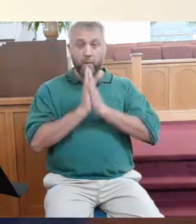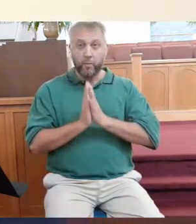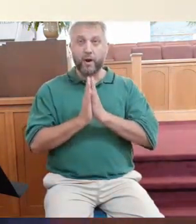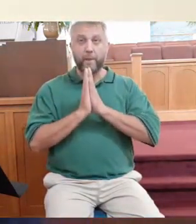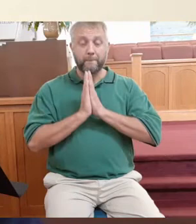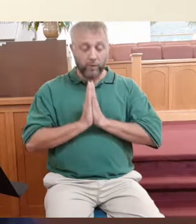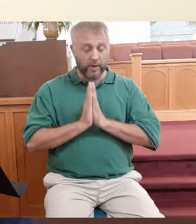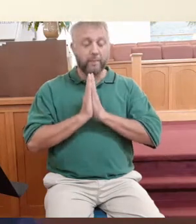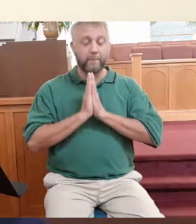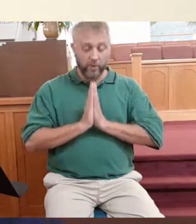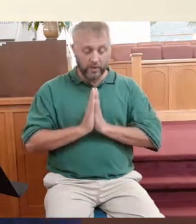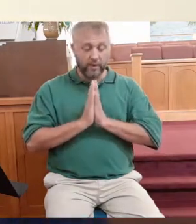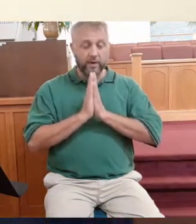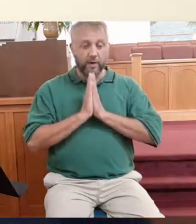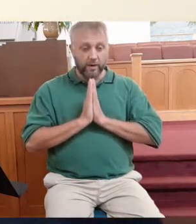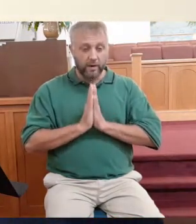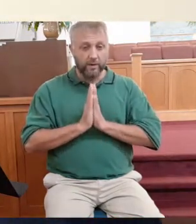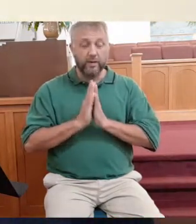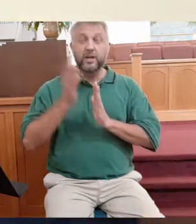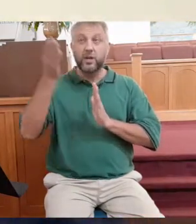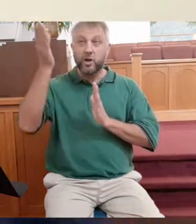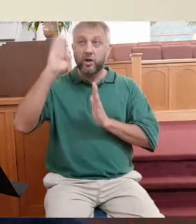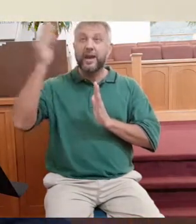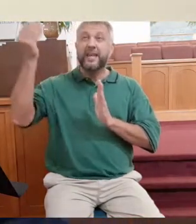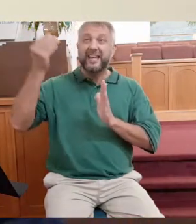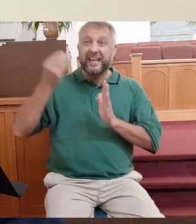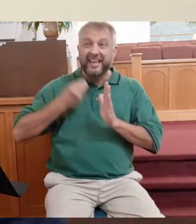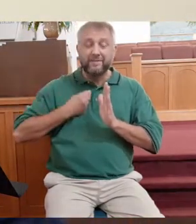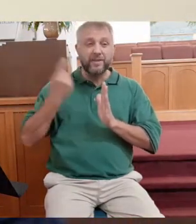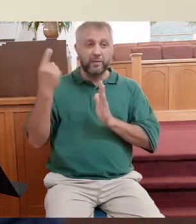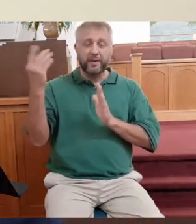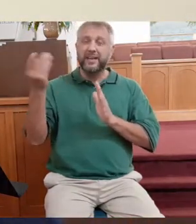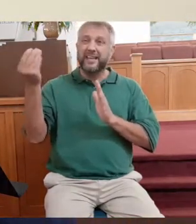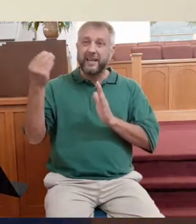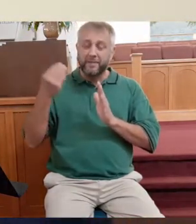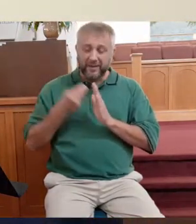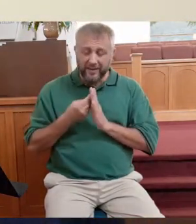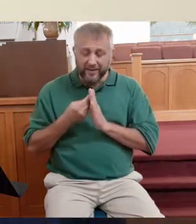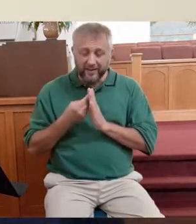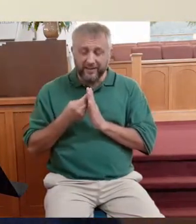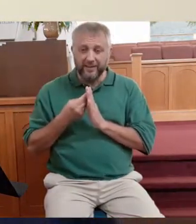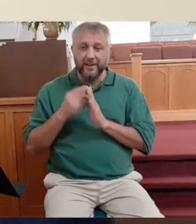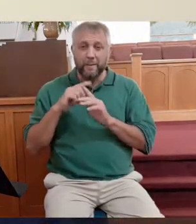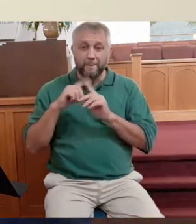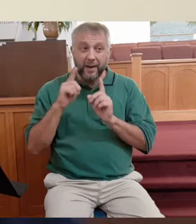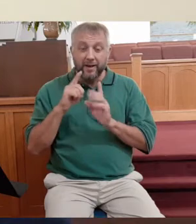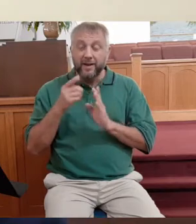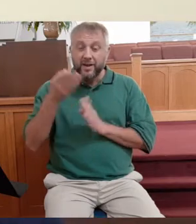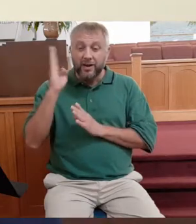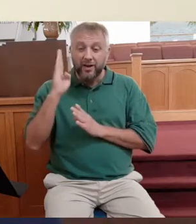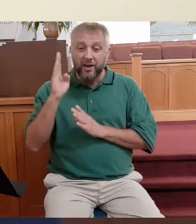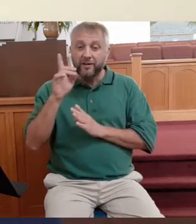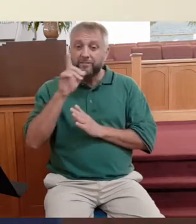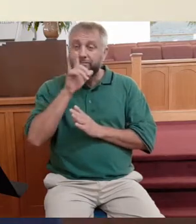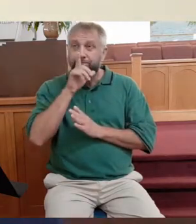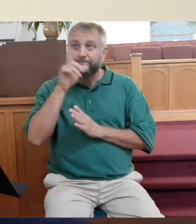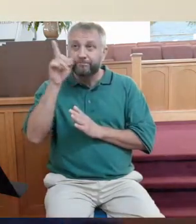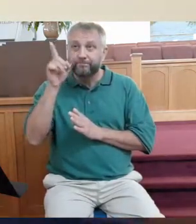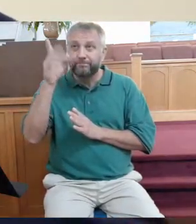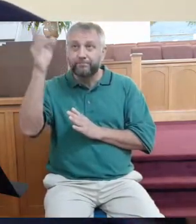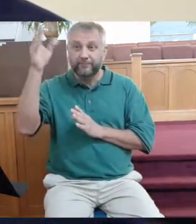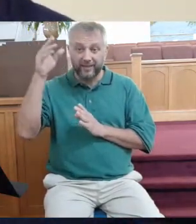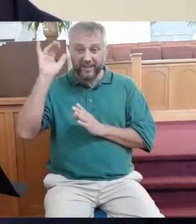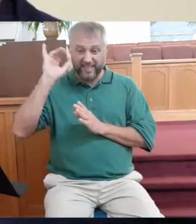and prayed, and prayed for God to give you something, only to watch God not give it to you,